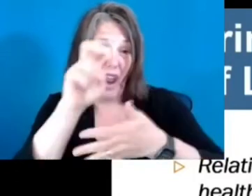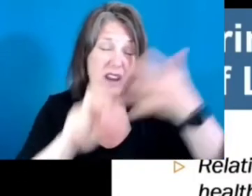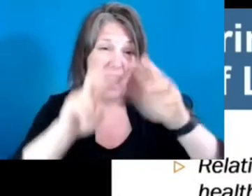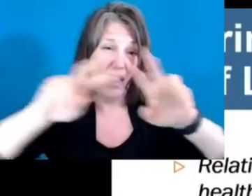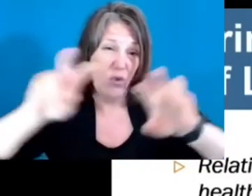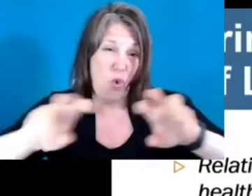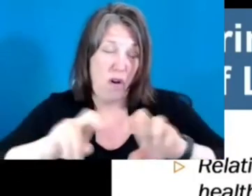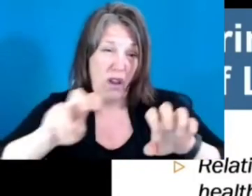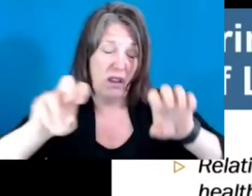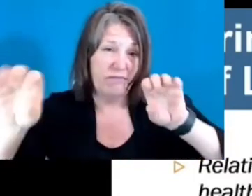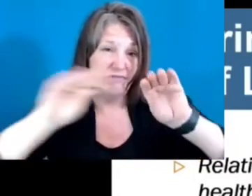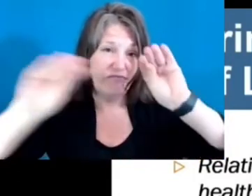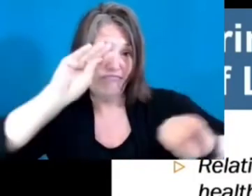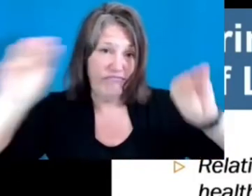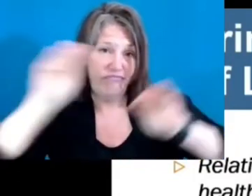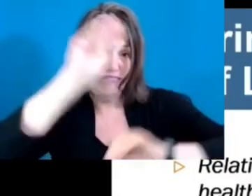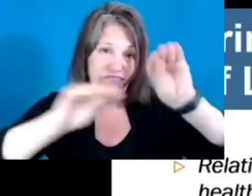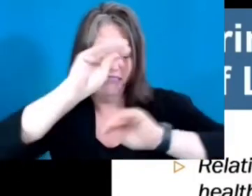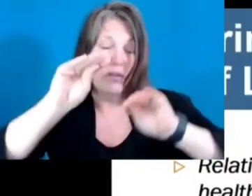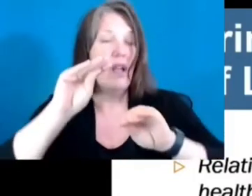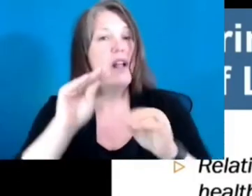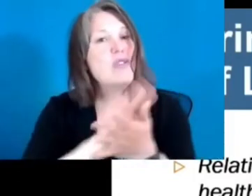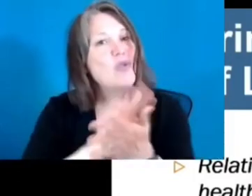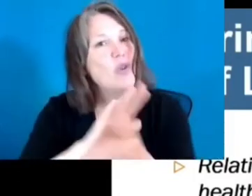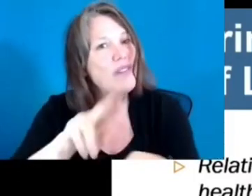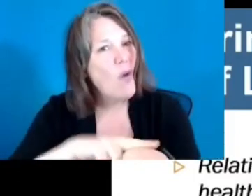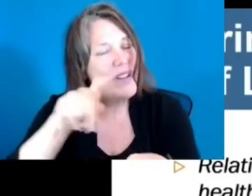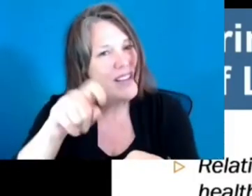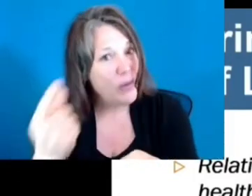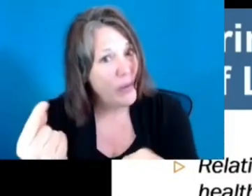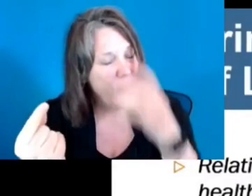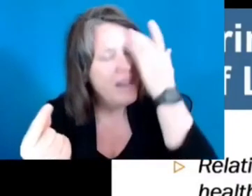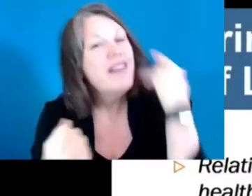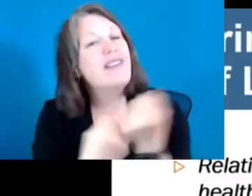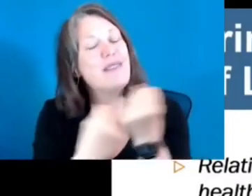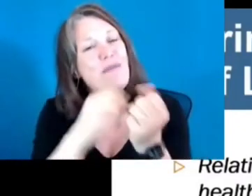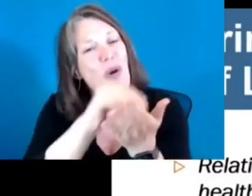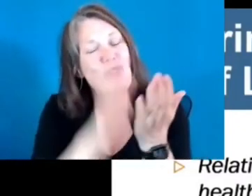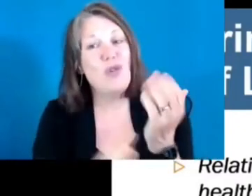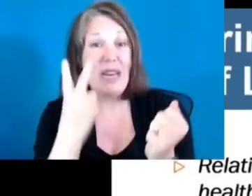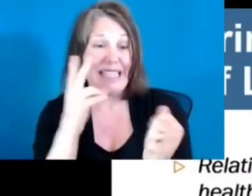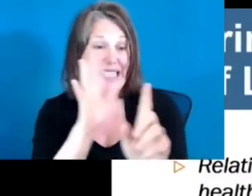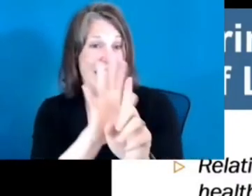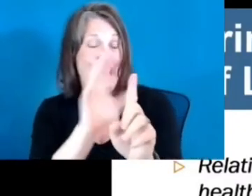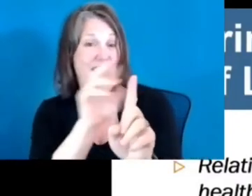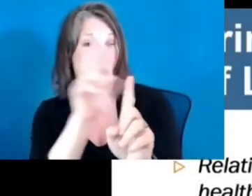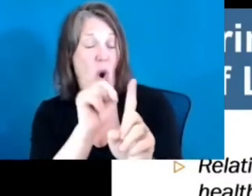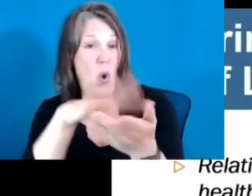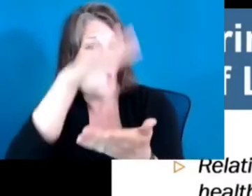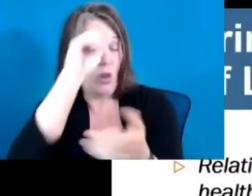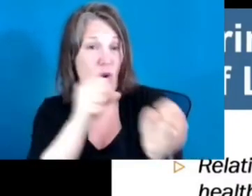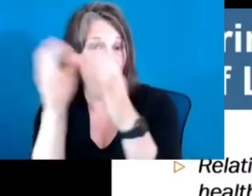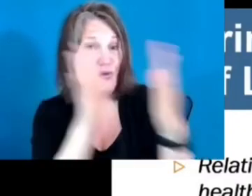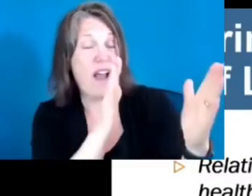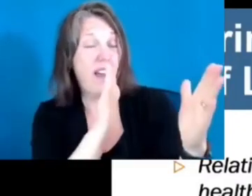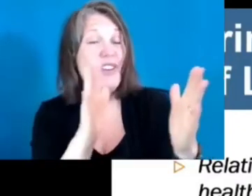supporting students and seeing their own learning strategies, strengths, assets, and building on those as well